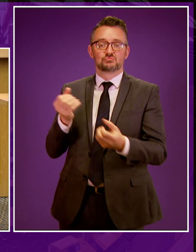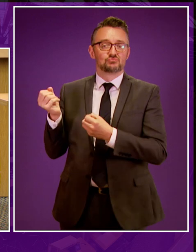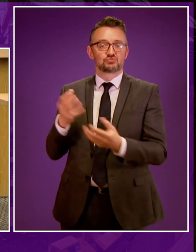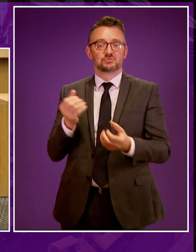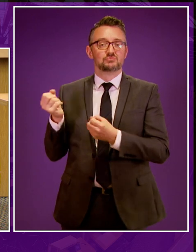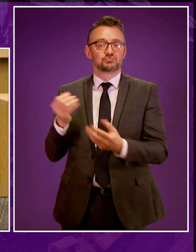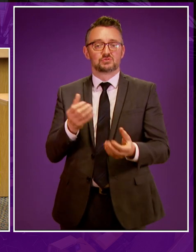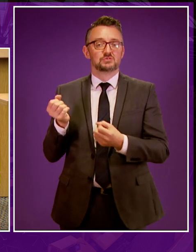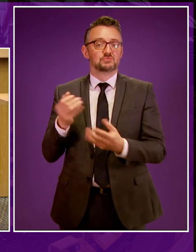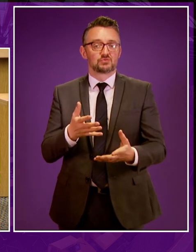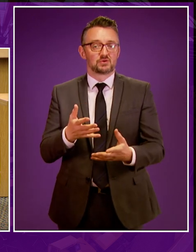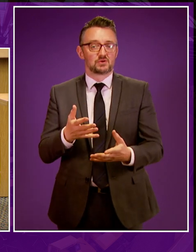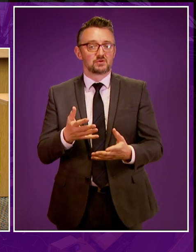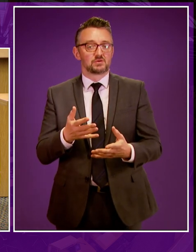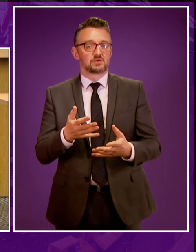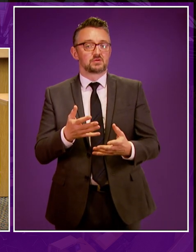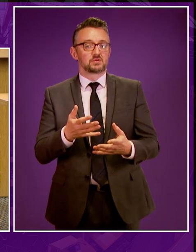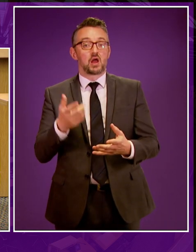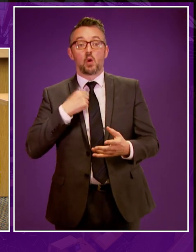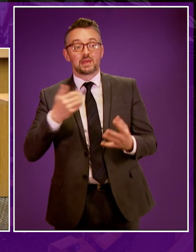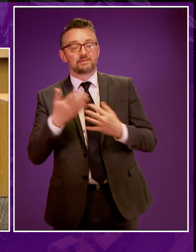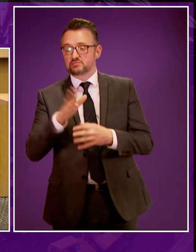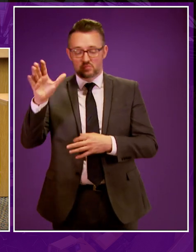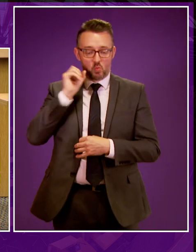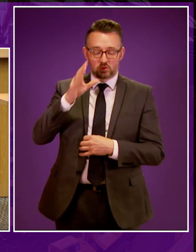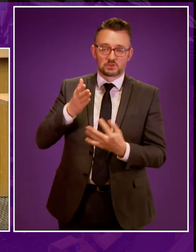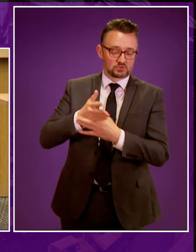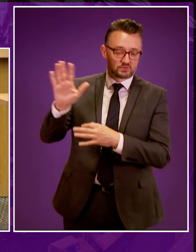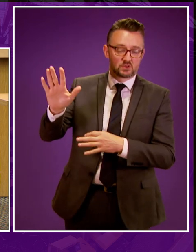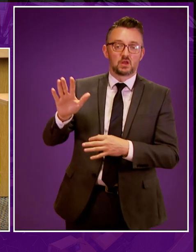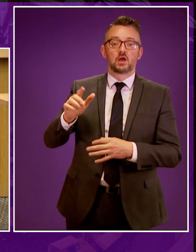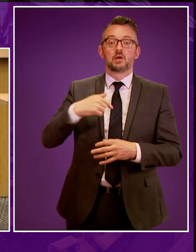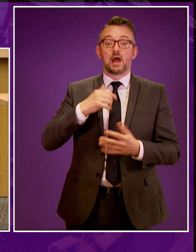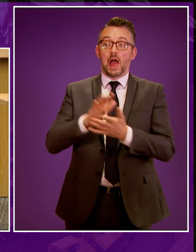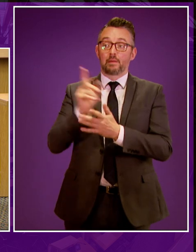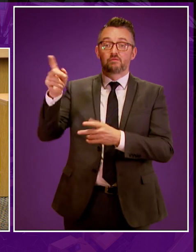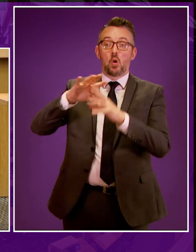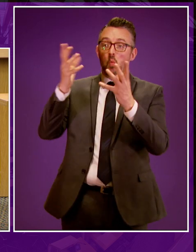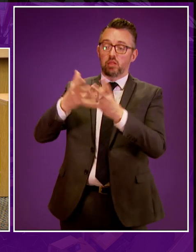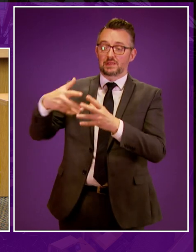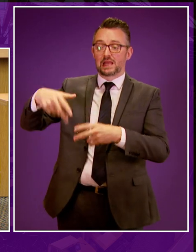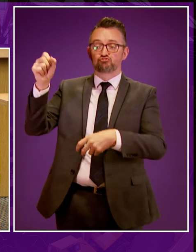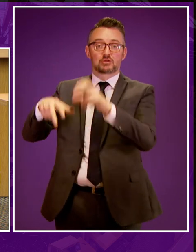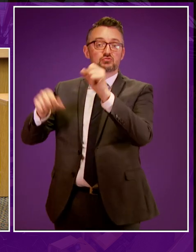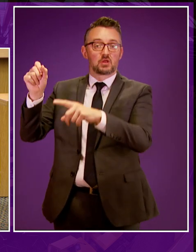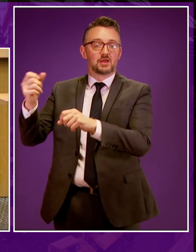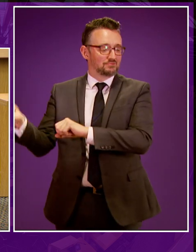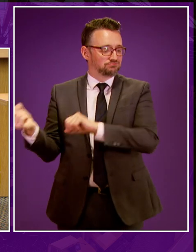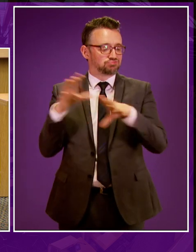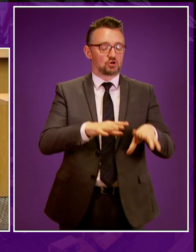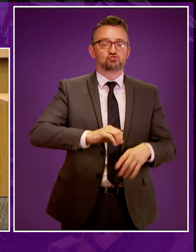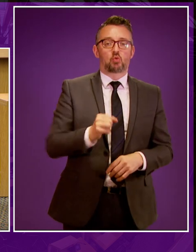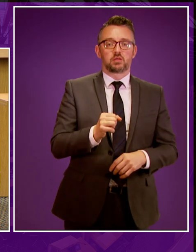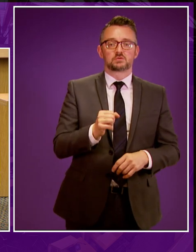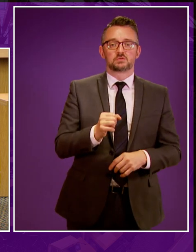Scotland every day. won't. The SNP seems happy for shale gas to be extracted elsewhere in the world and to be shipped to Scotland